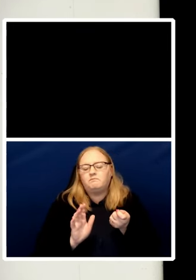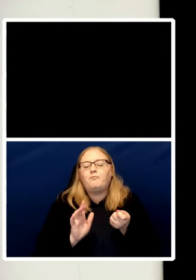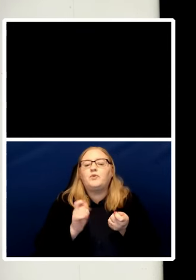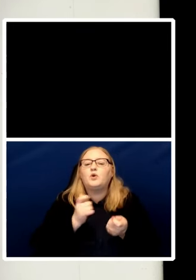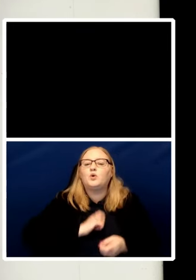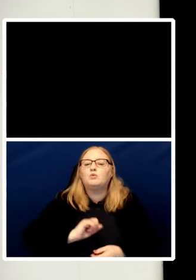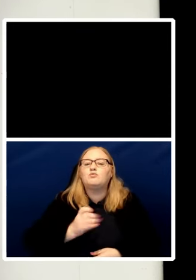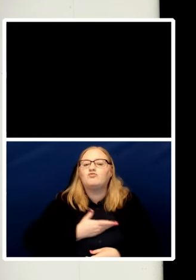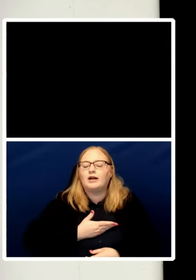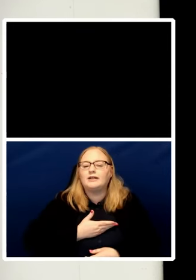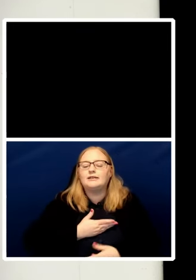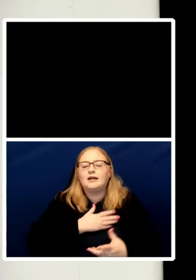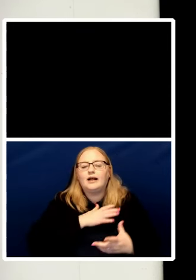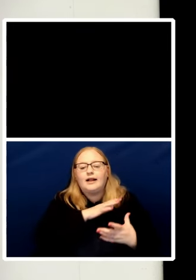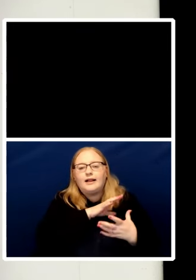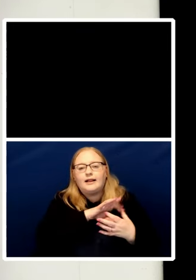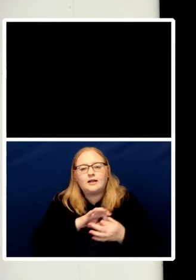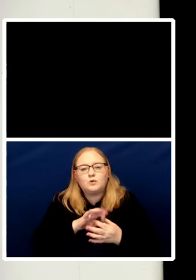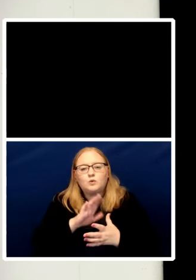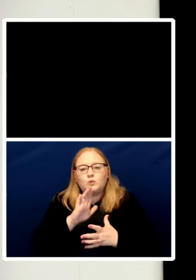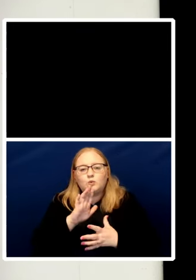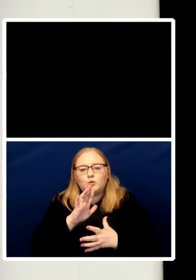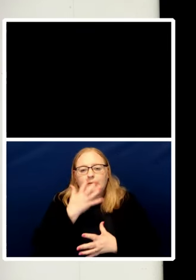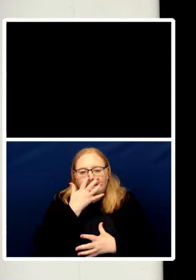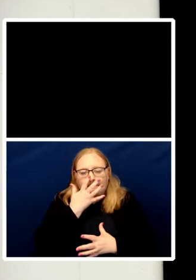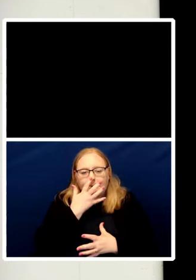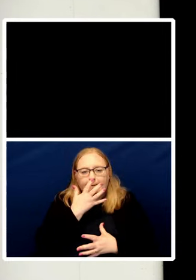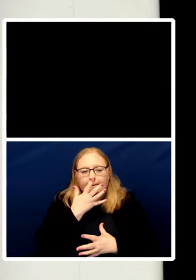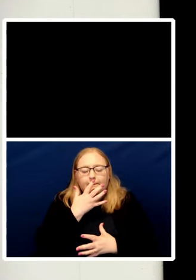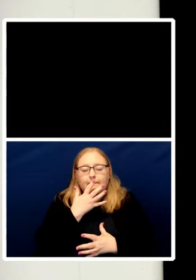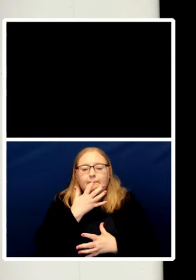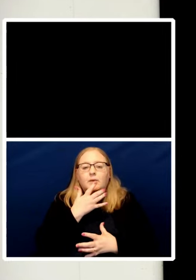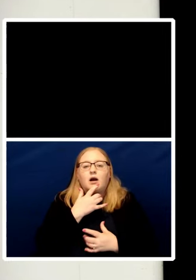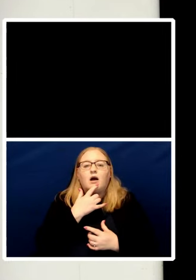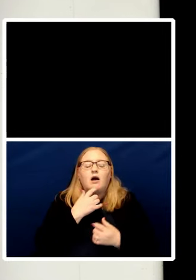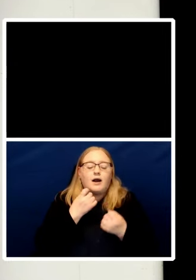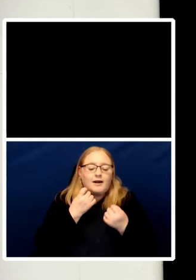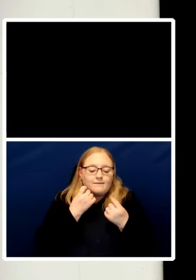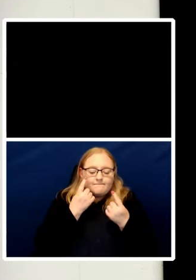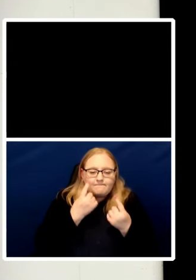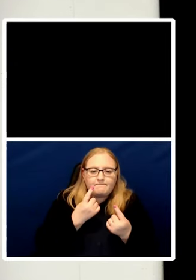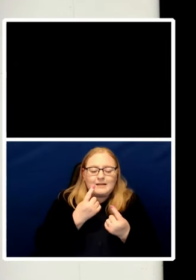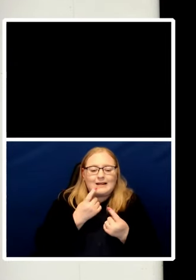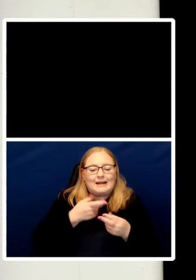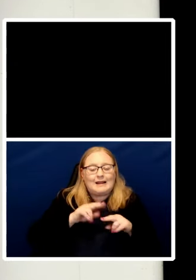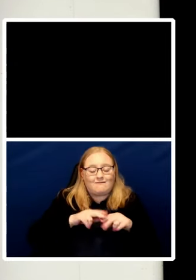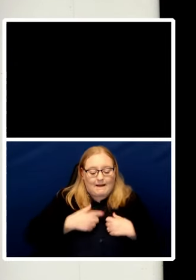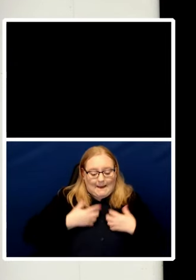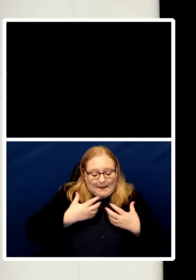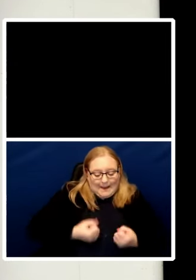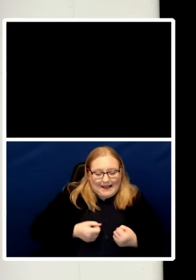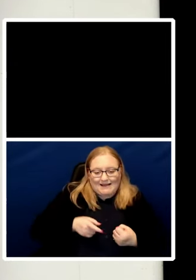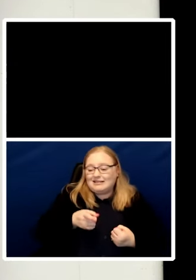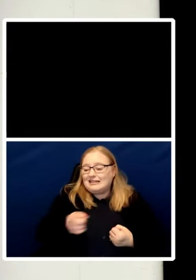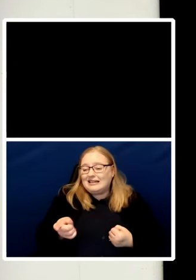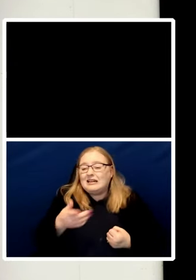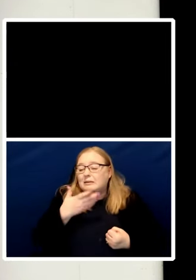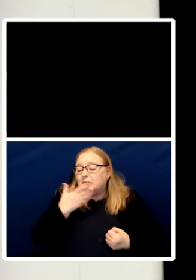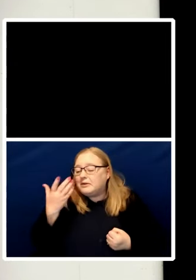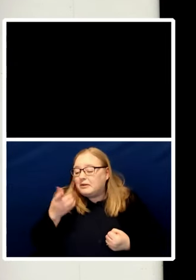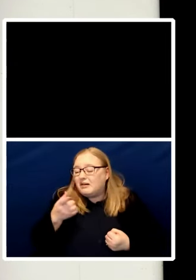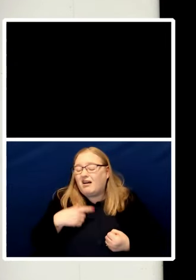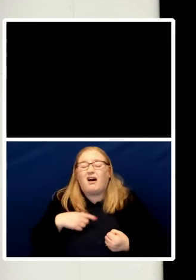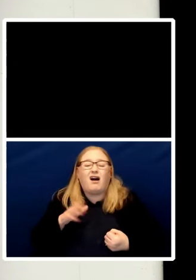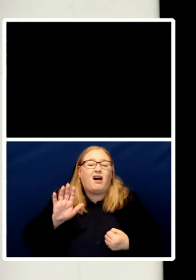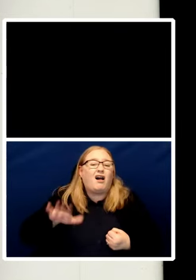is some understanding of the wrongness of hypocrisy of the unacceptability of double